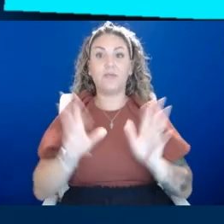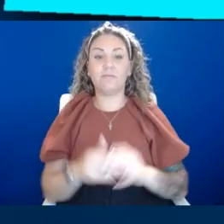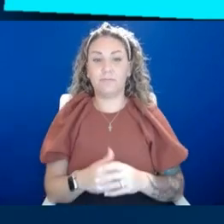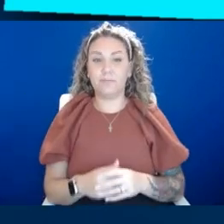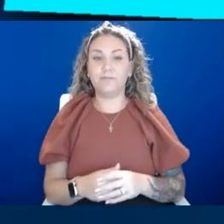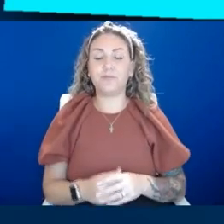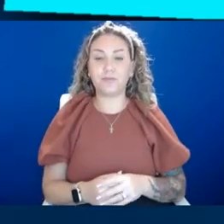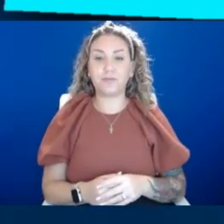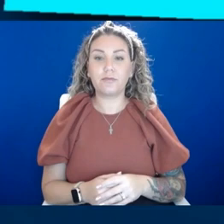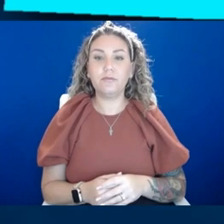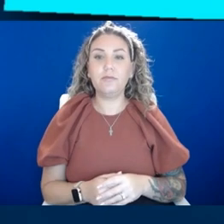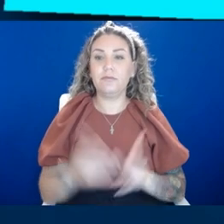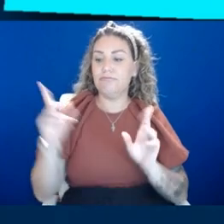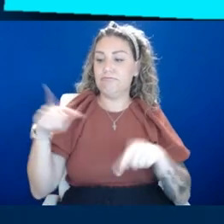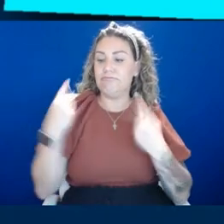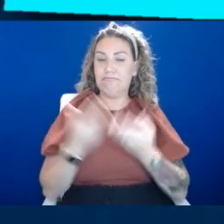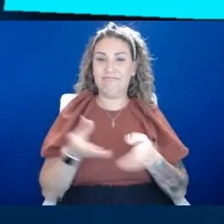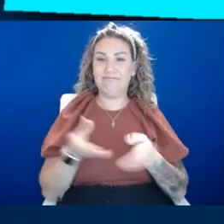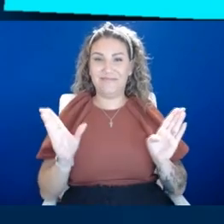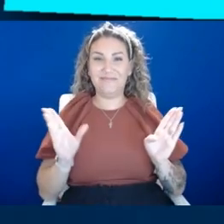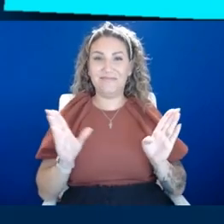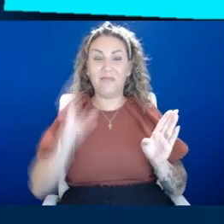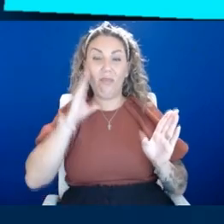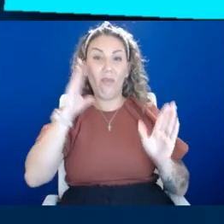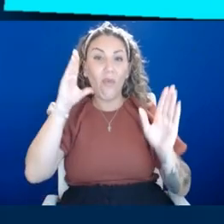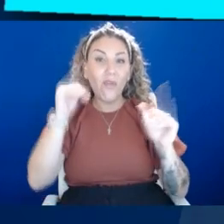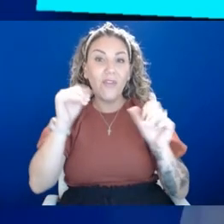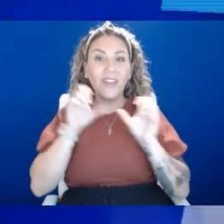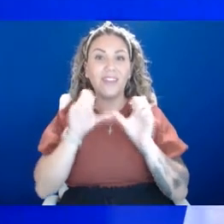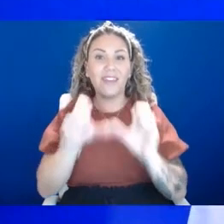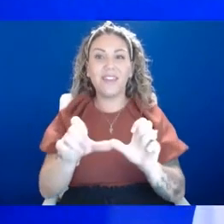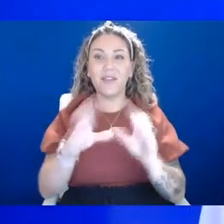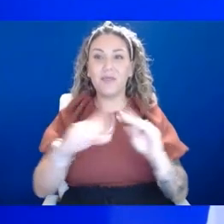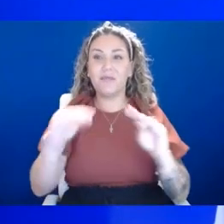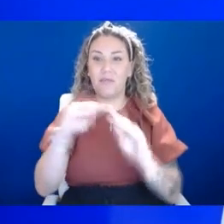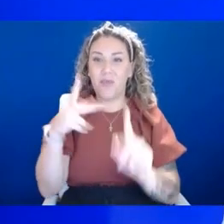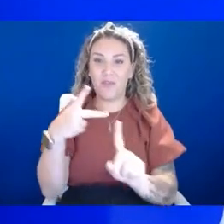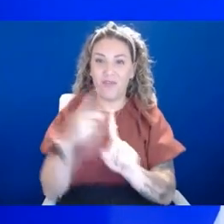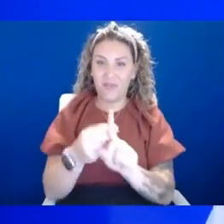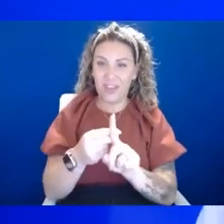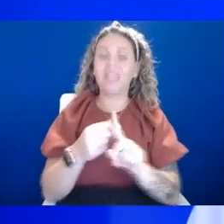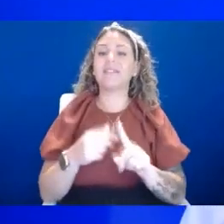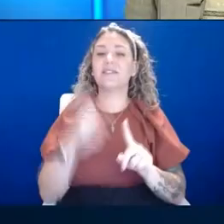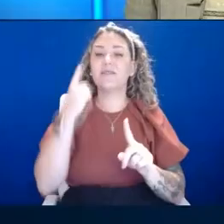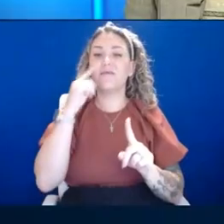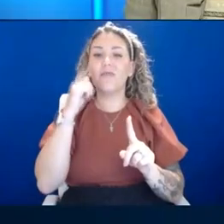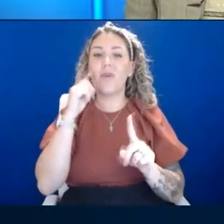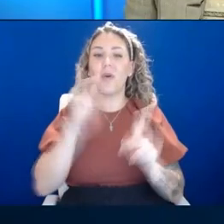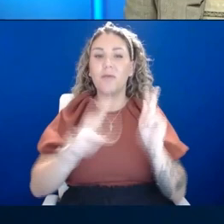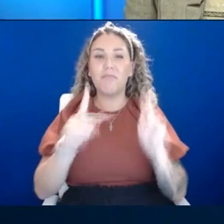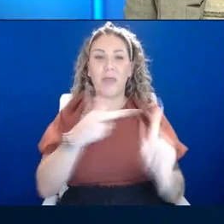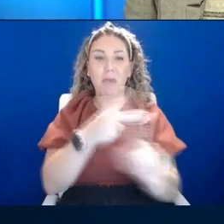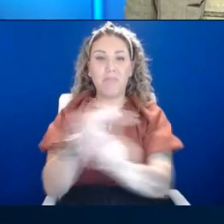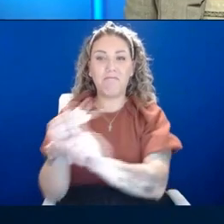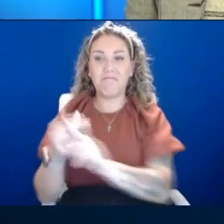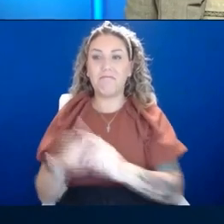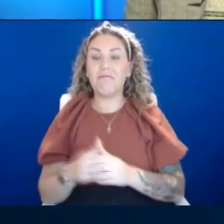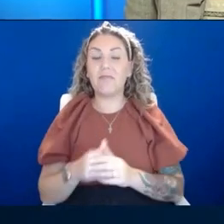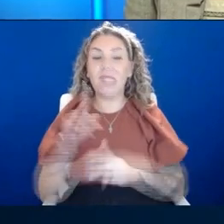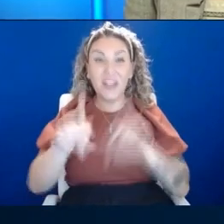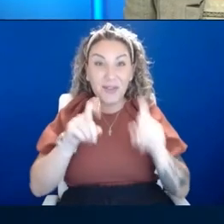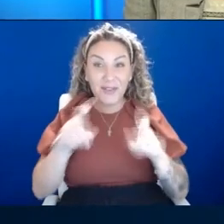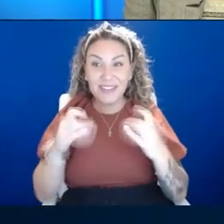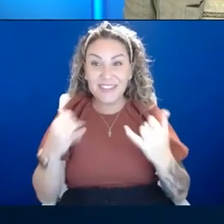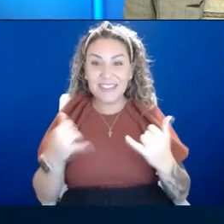up. So hopefully we'll continue to get more of those, uh, vaccine doses into people's arms. All right, have some questions for you today. Just